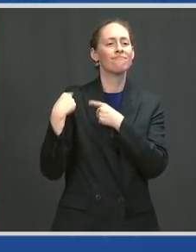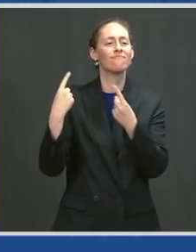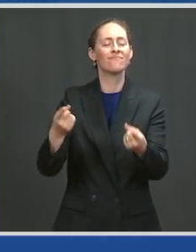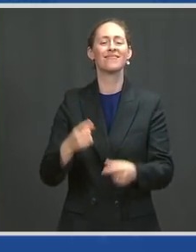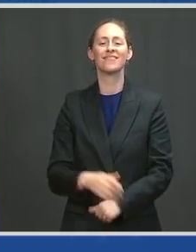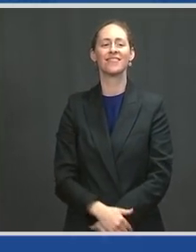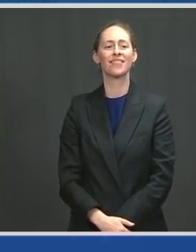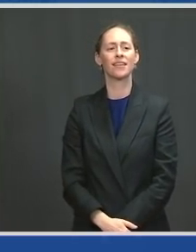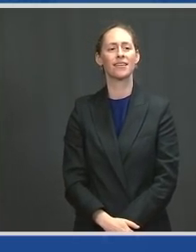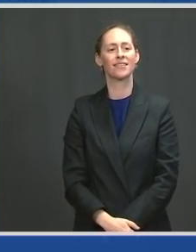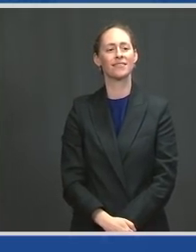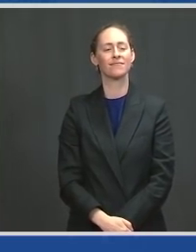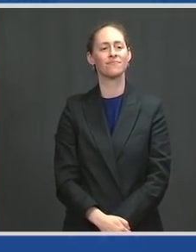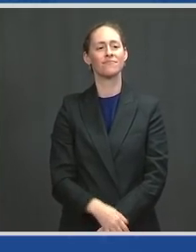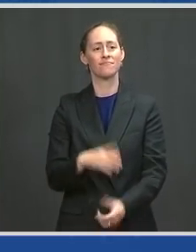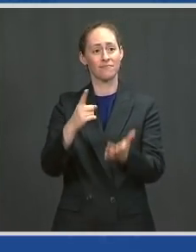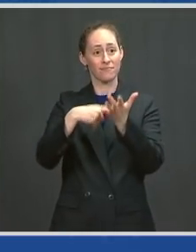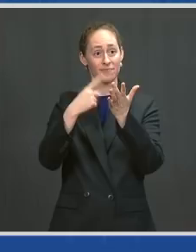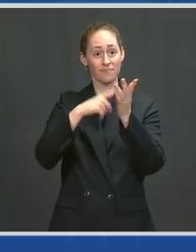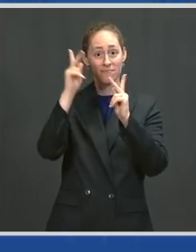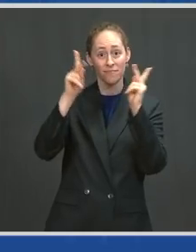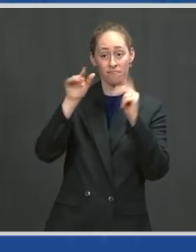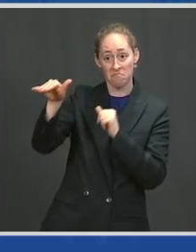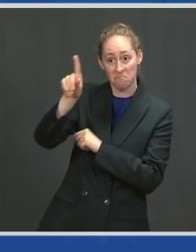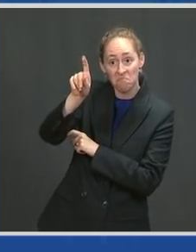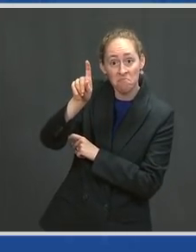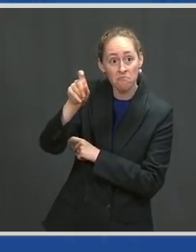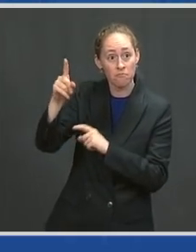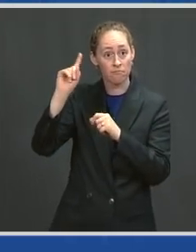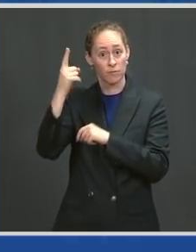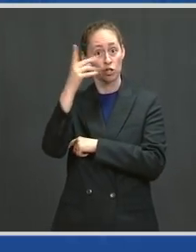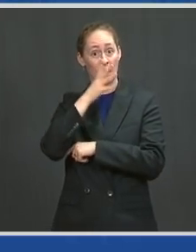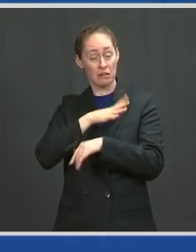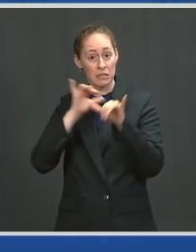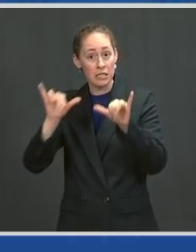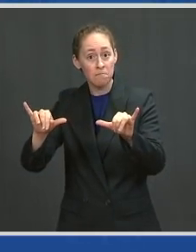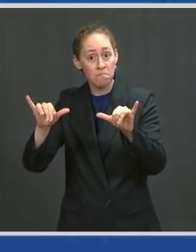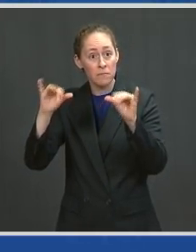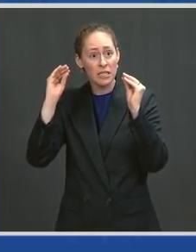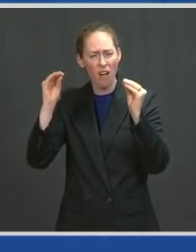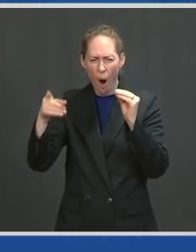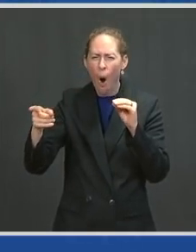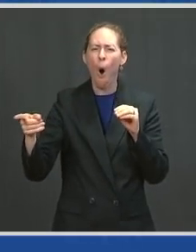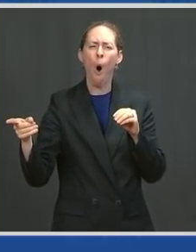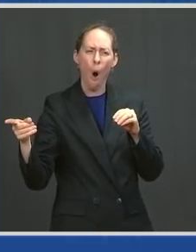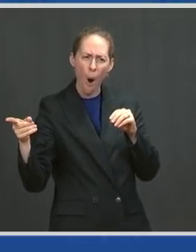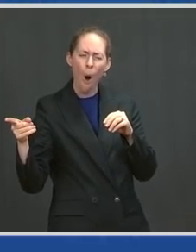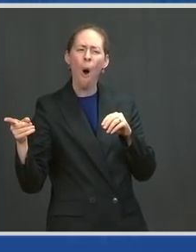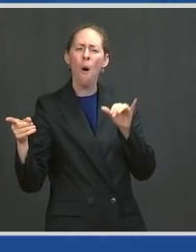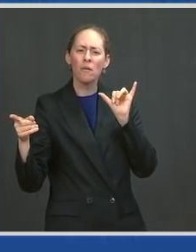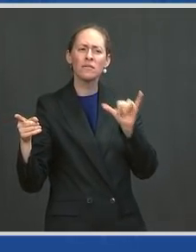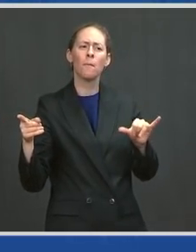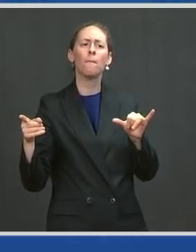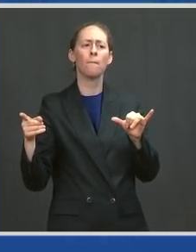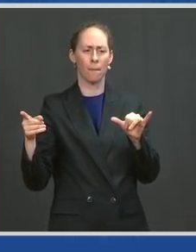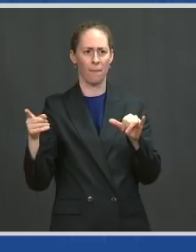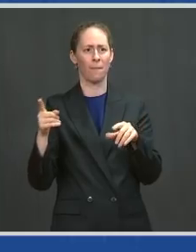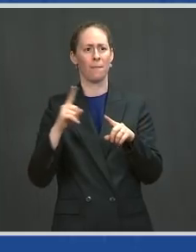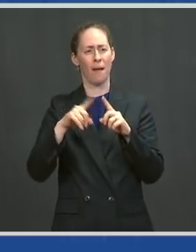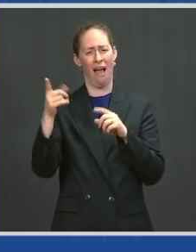She said, yes, but I don't think she bargained for having to teach online initially. You know, I,